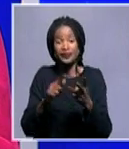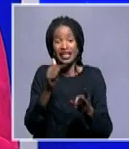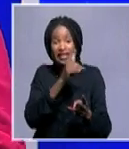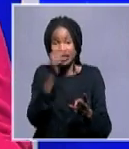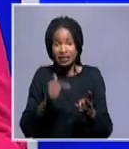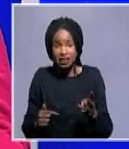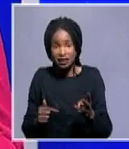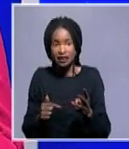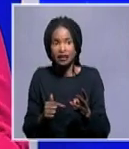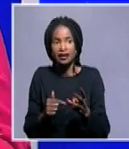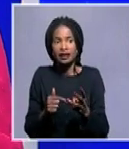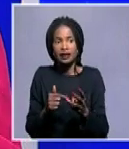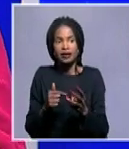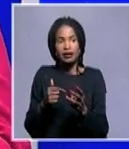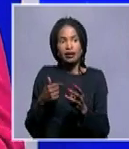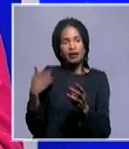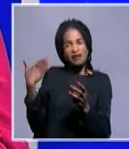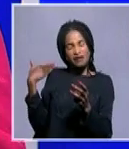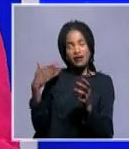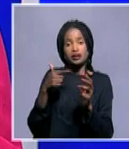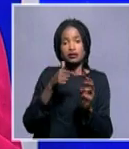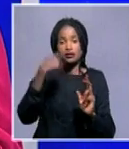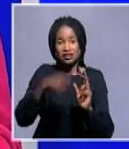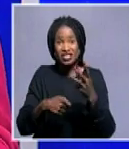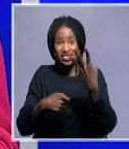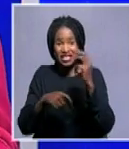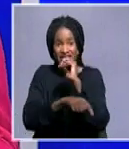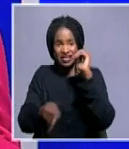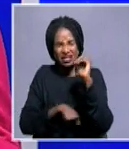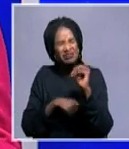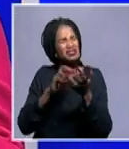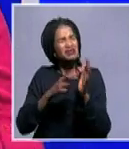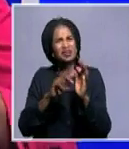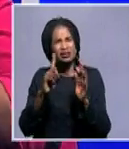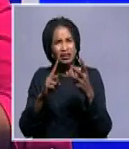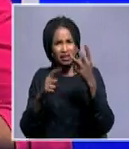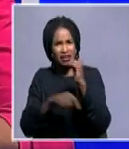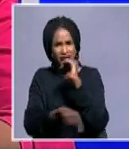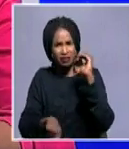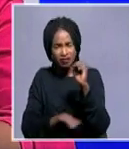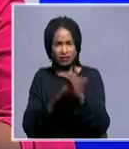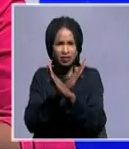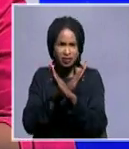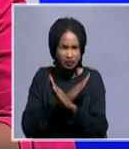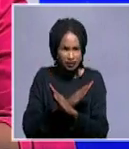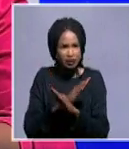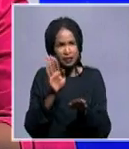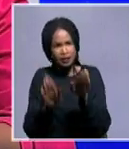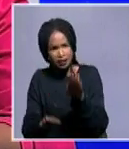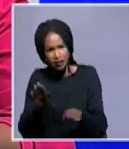which is the immediate past chair. So it's three countries which are basically making sure that